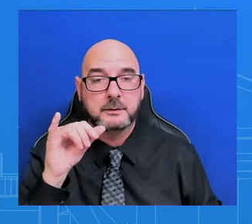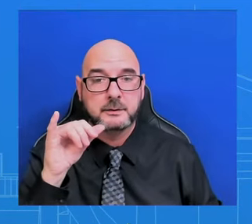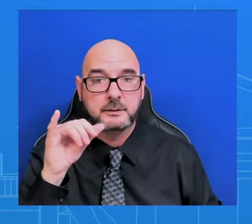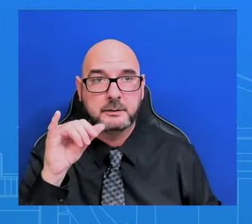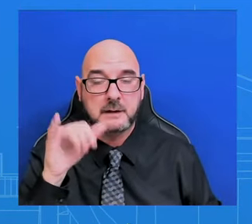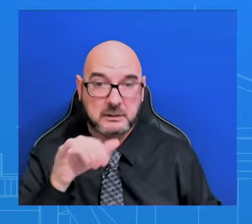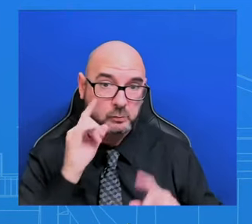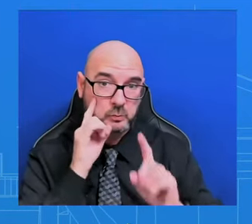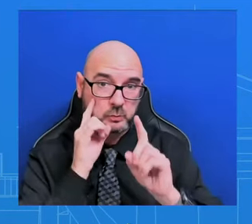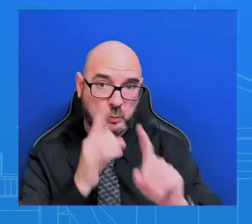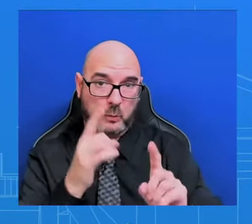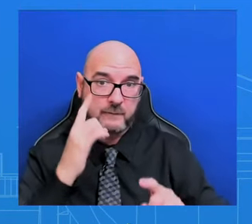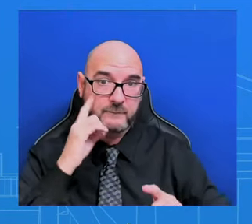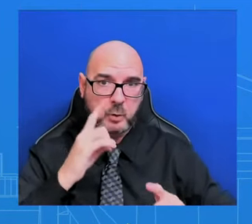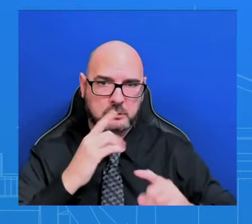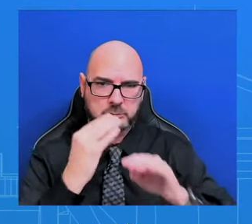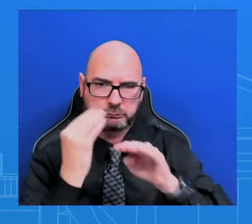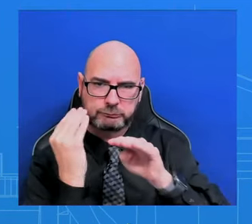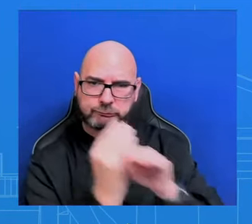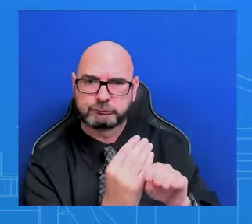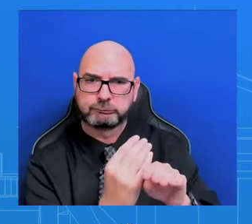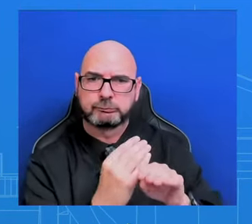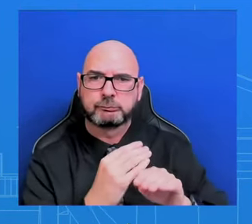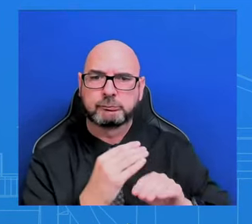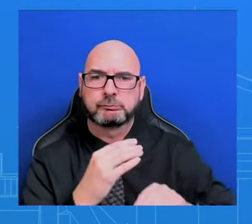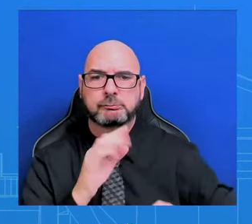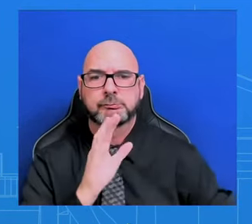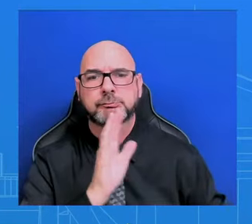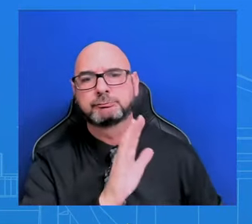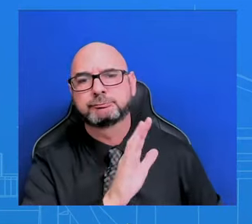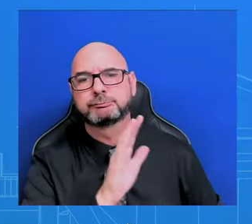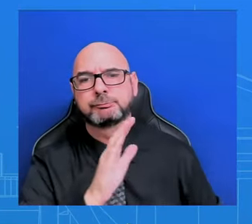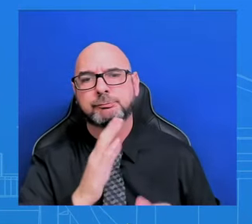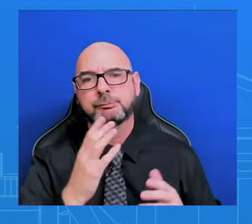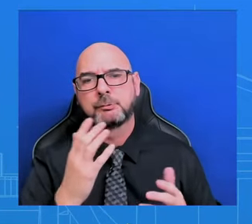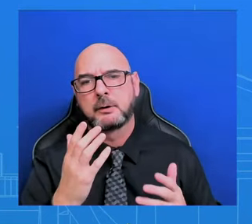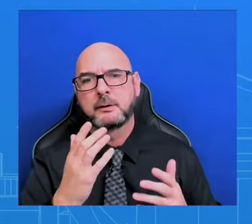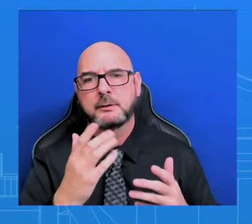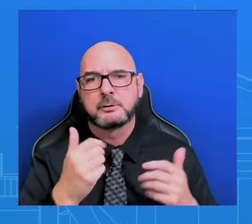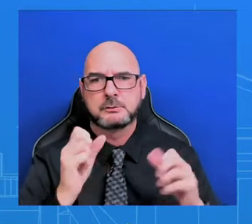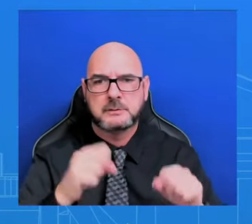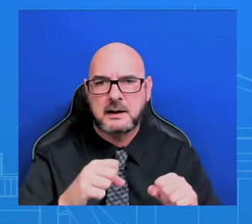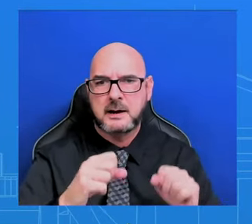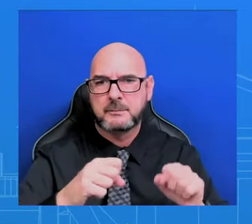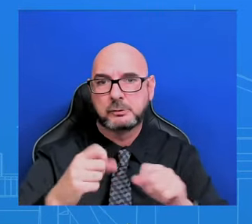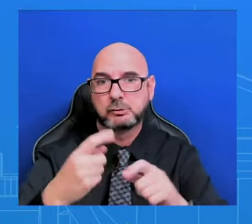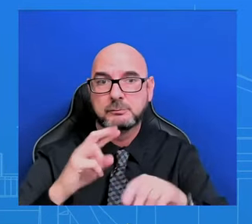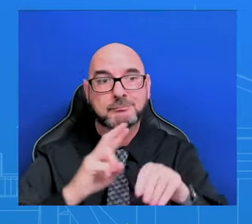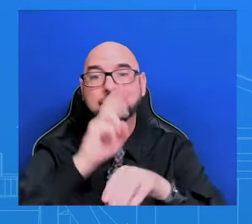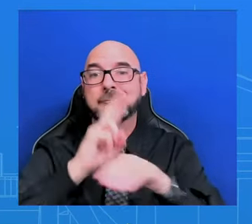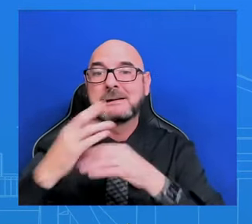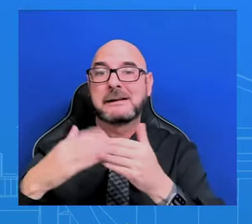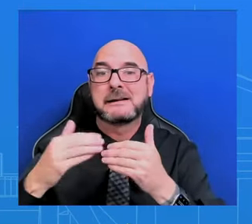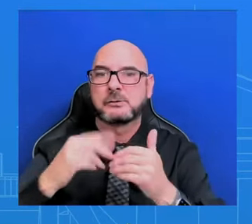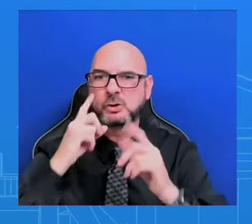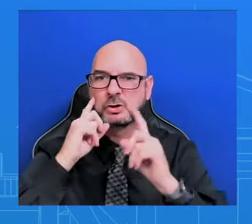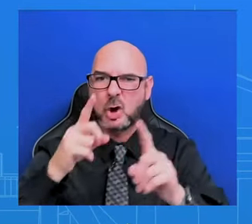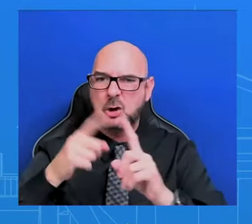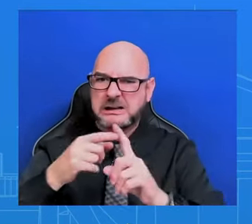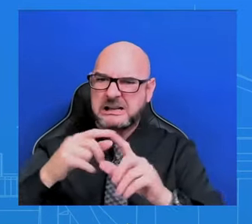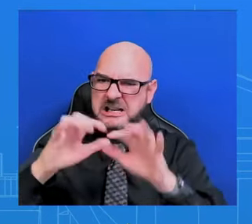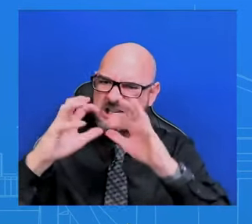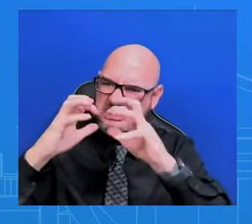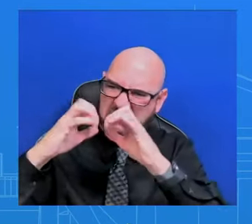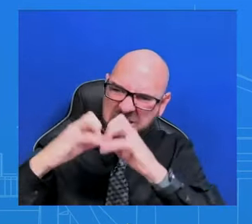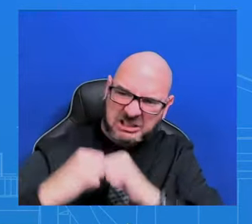Houthi offensive capabilities, to make it harder for them to continue these attacks. But are you seeing any efforts by the